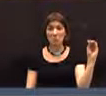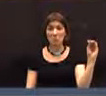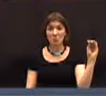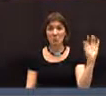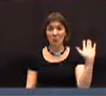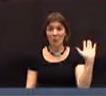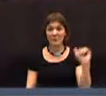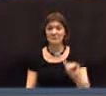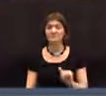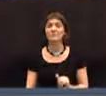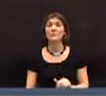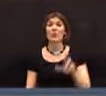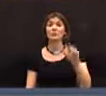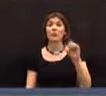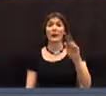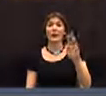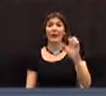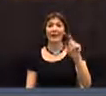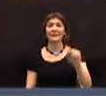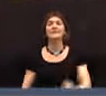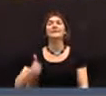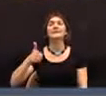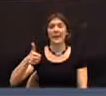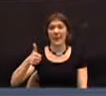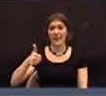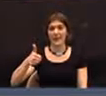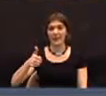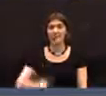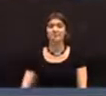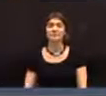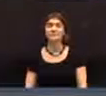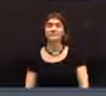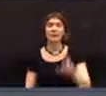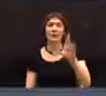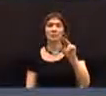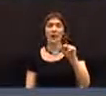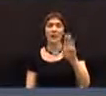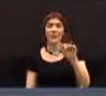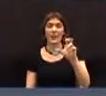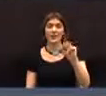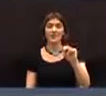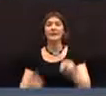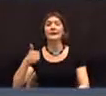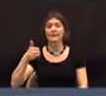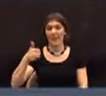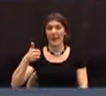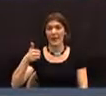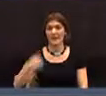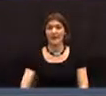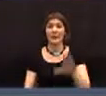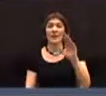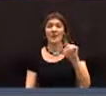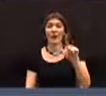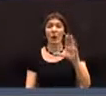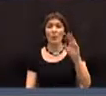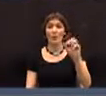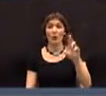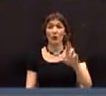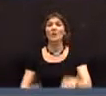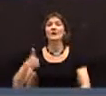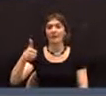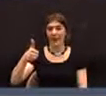Okay. Rebecca Ballant. Yay. Ryan Bannon. Yay. Carol Barber.